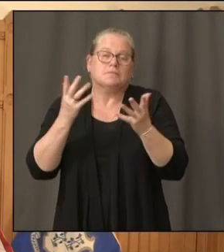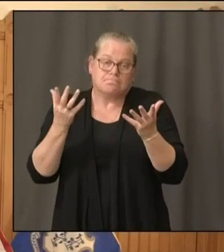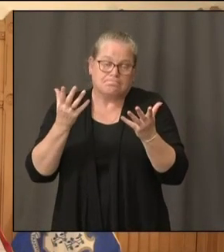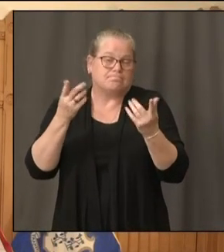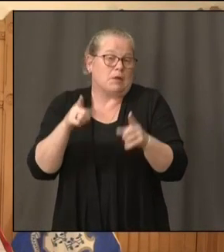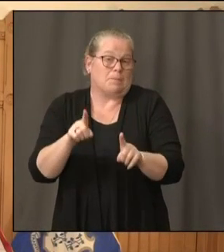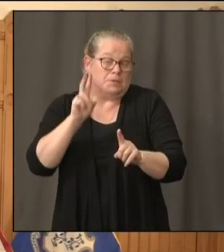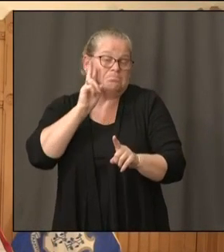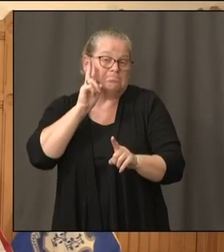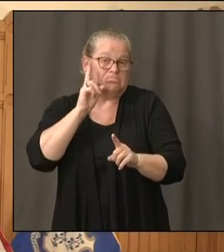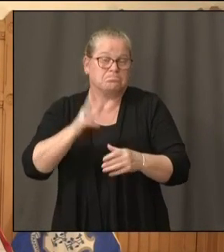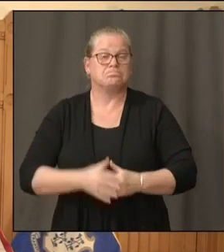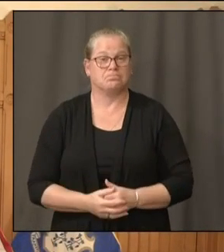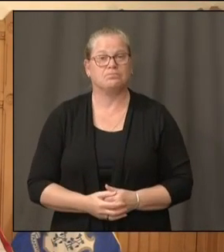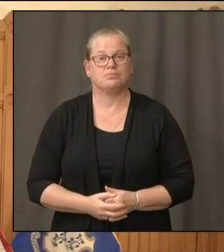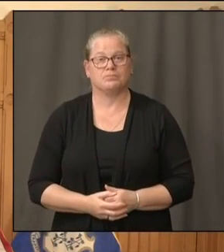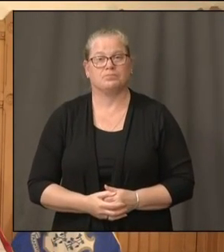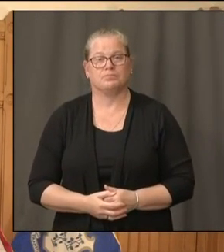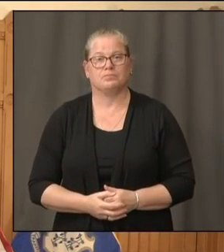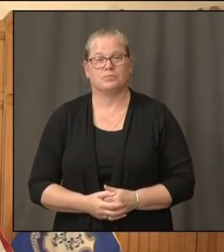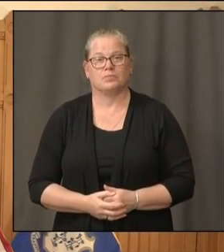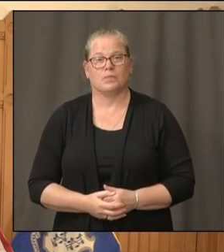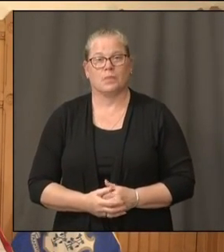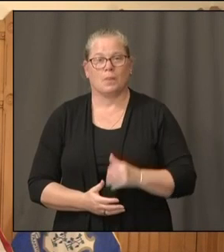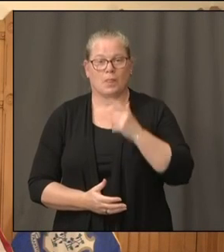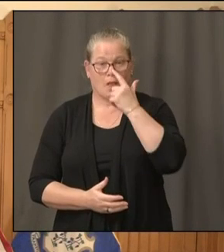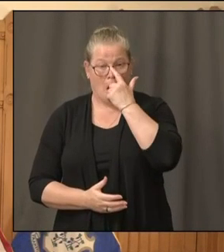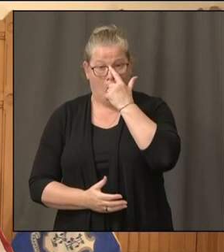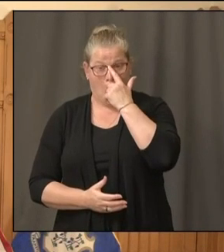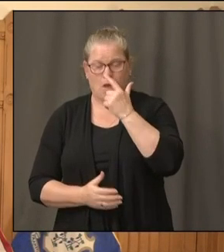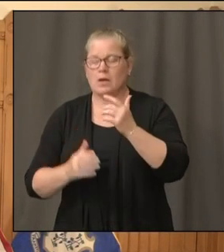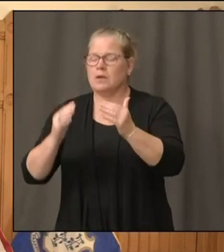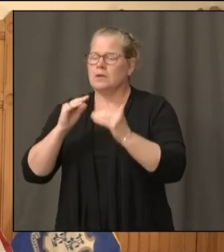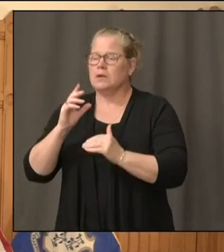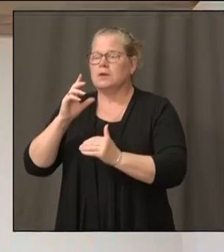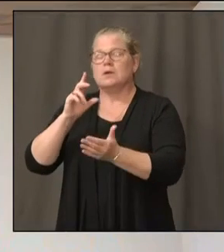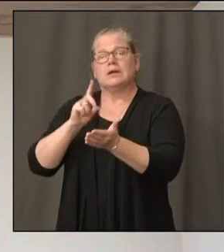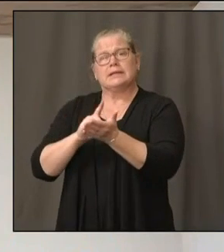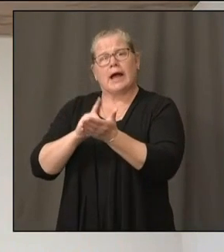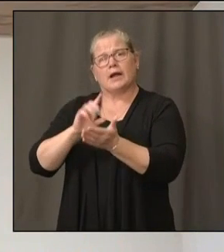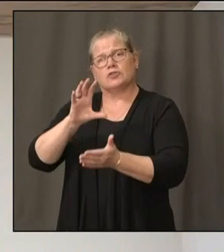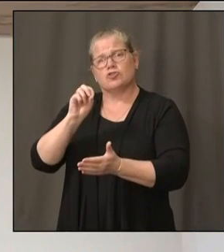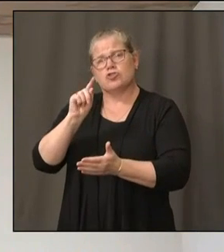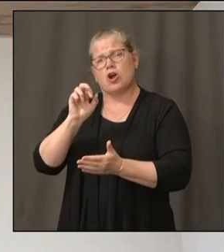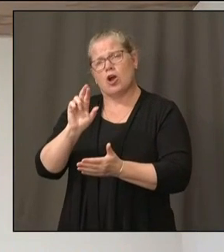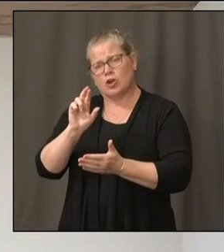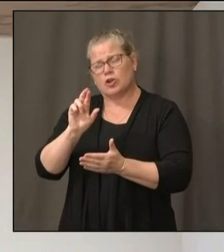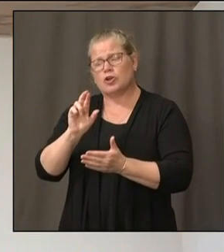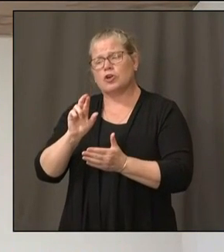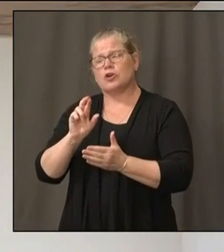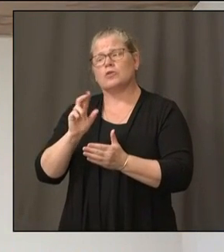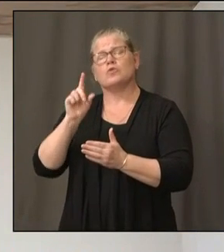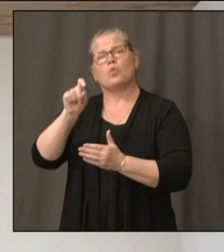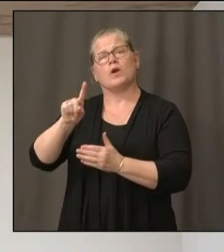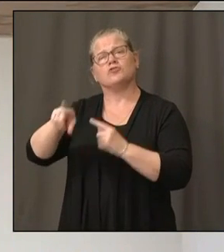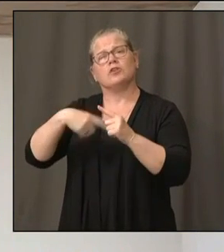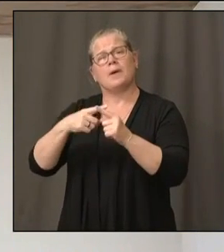And Dr. Carter, earlier there was a question relating to the preparedness of schools and what needs to be seen. If you could comment on that as well.